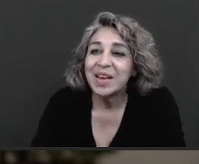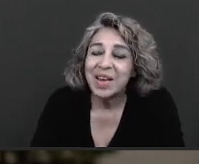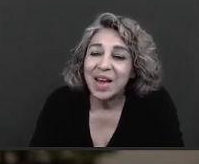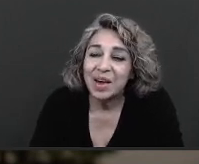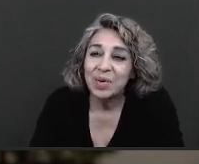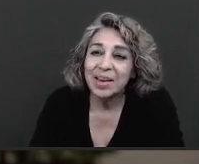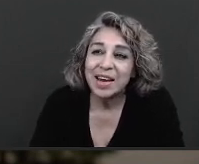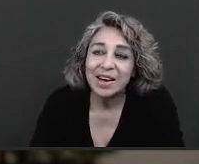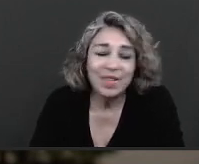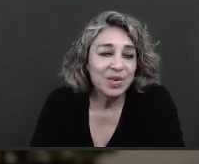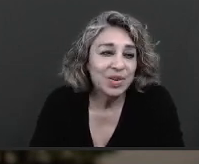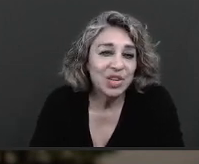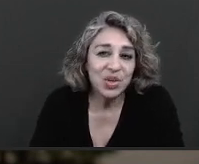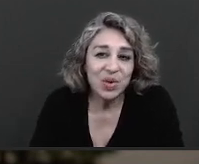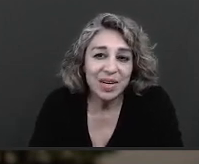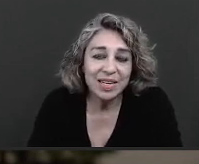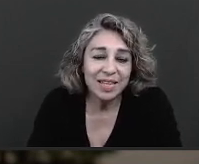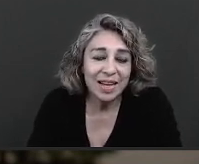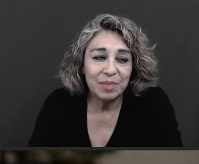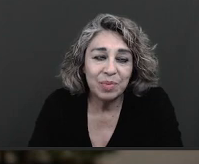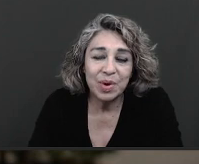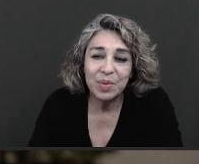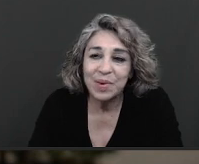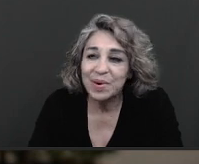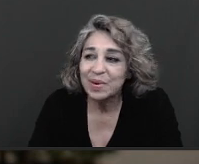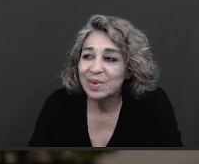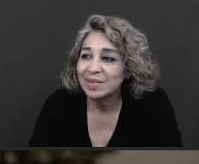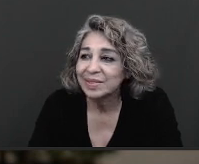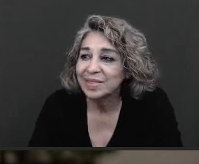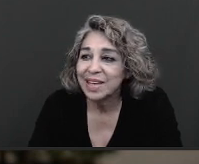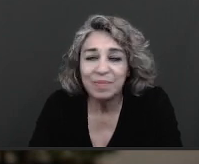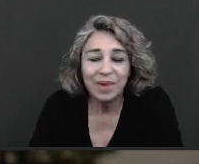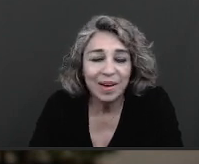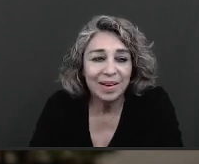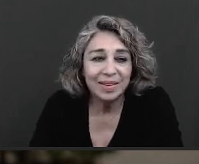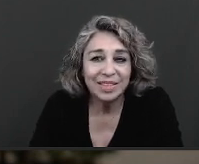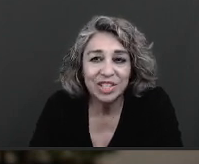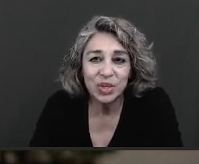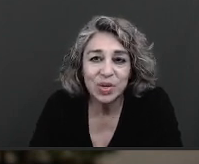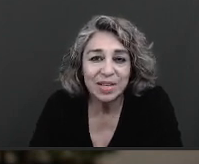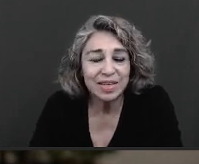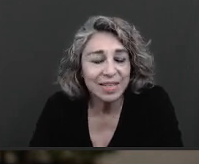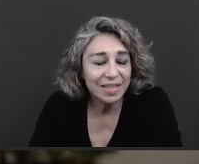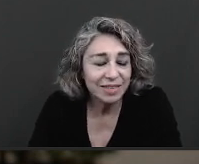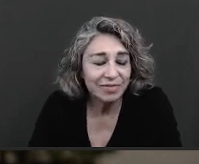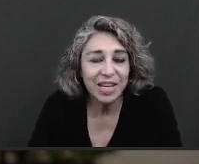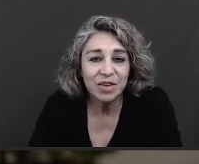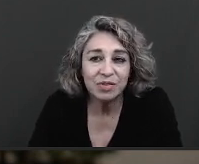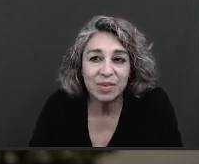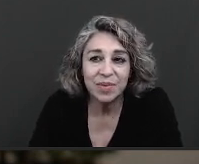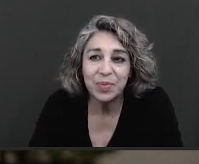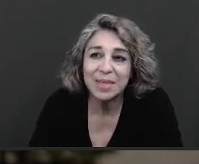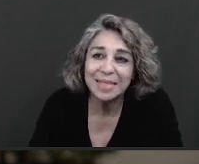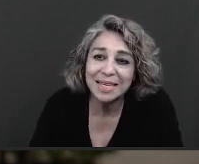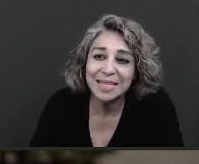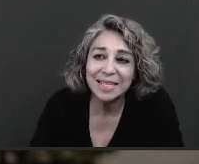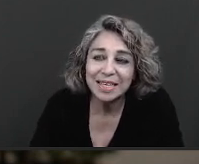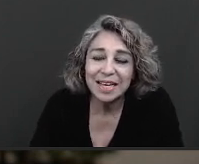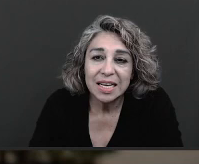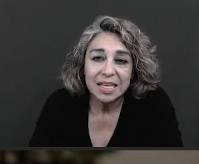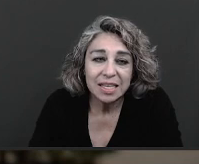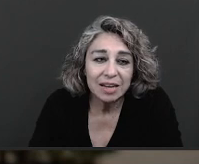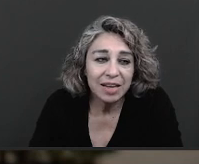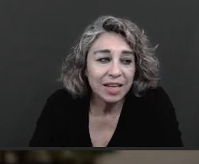we got another short promo type short video from the president